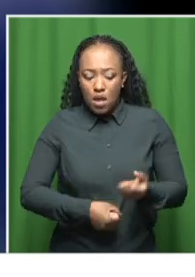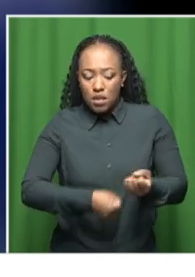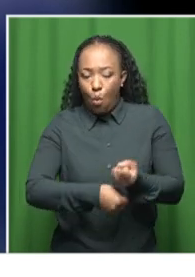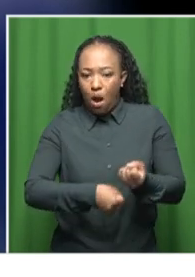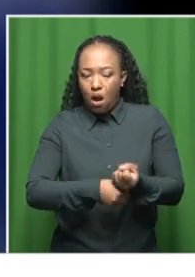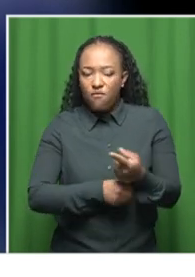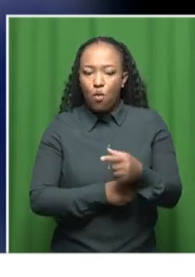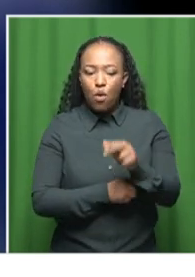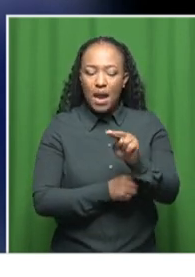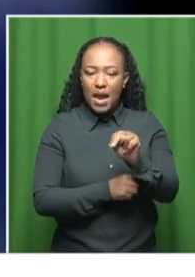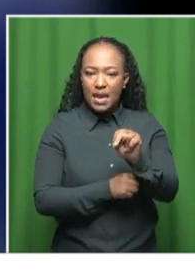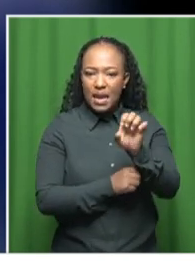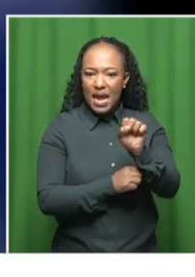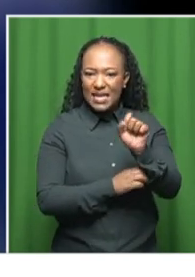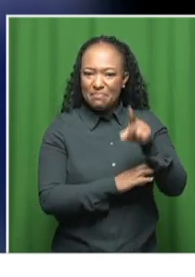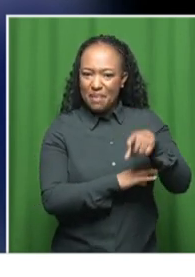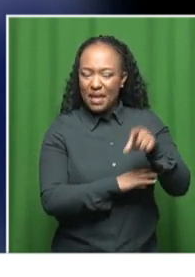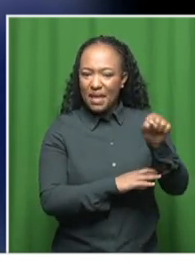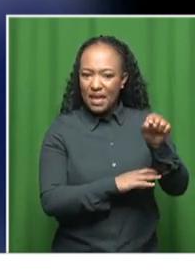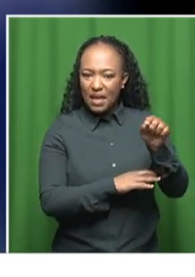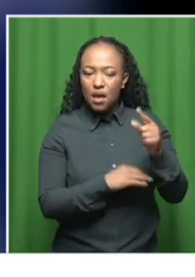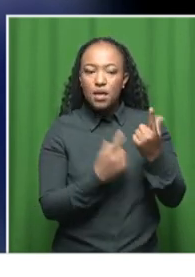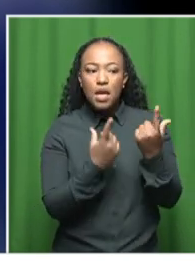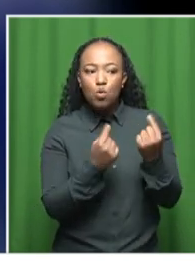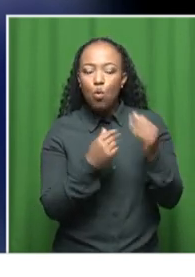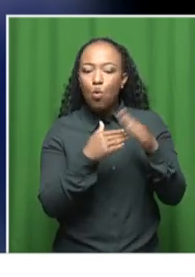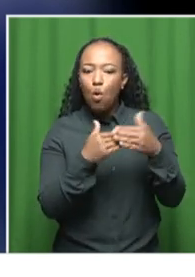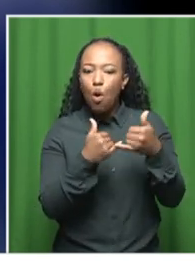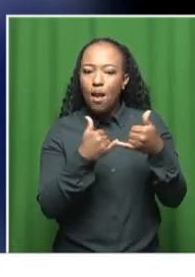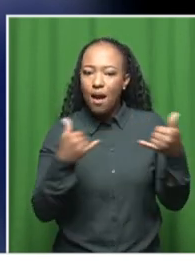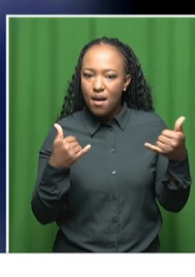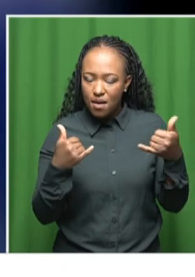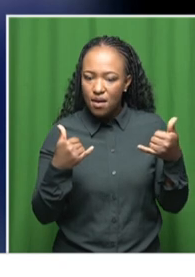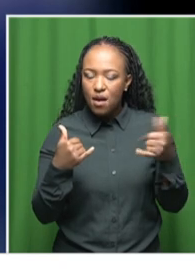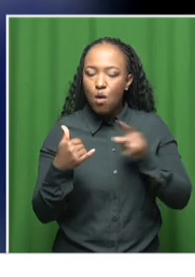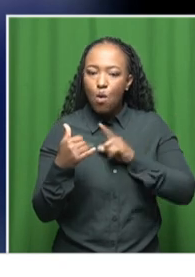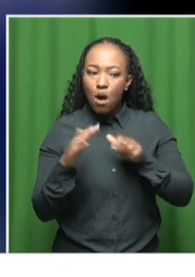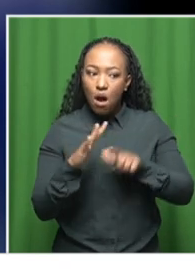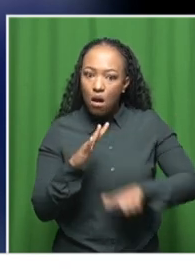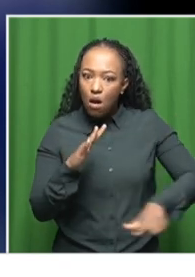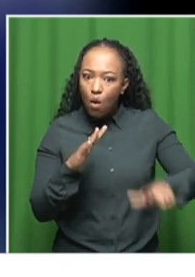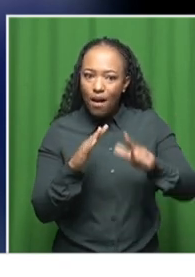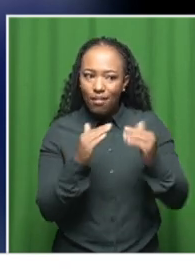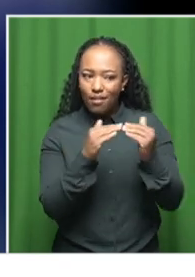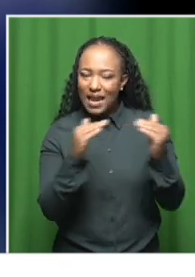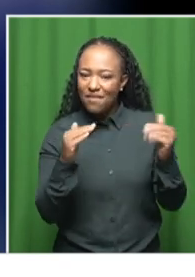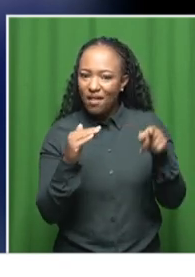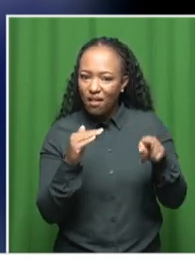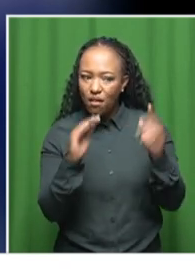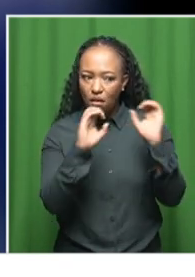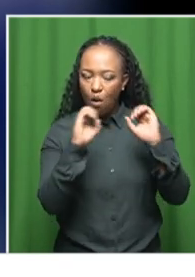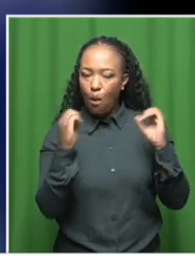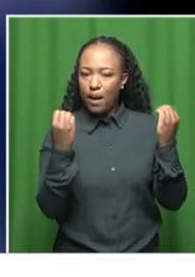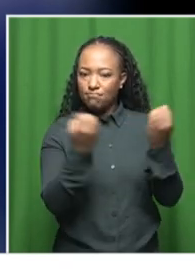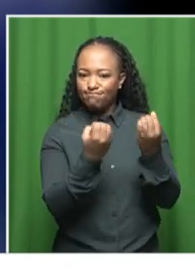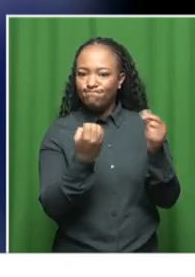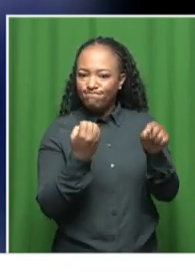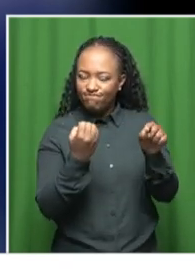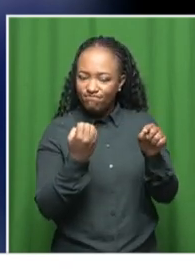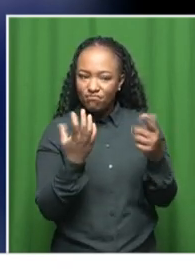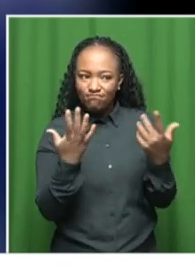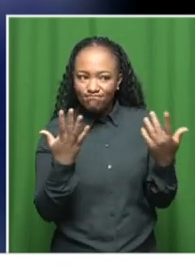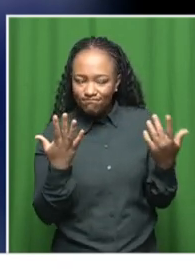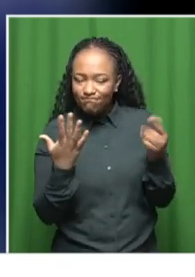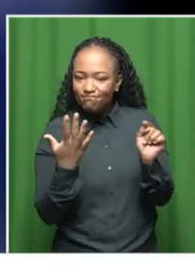NSP, it's mostly done virtually, which excludes a lot of local level organizations. And that also